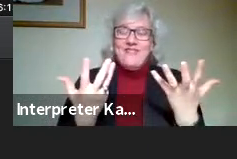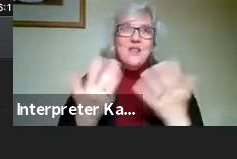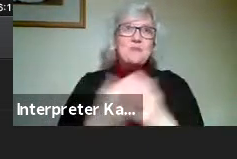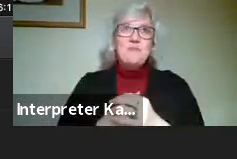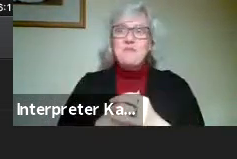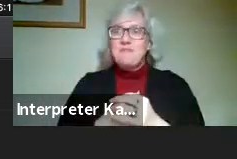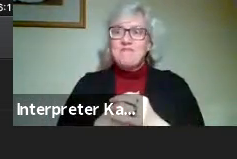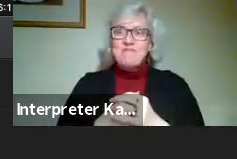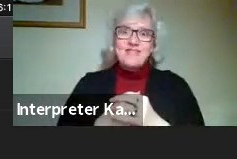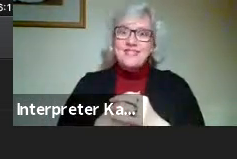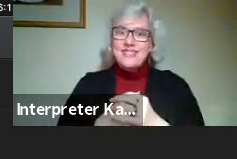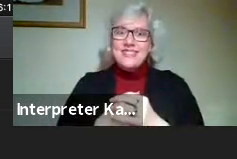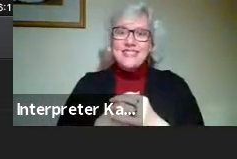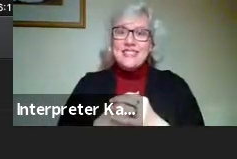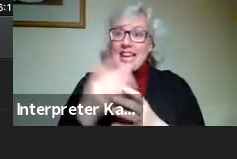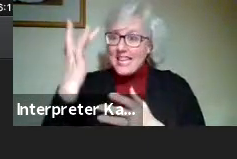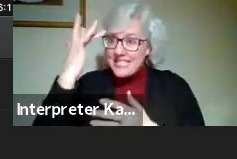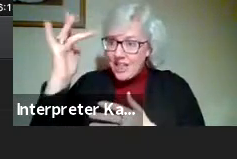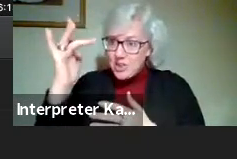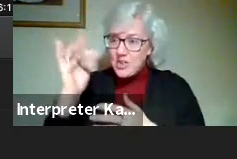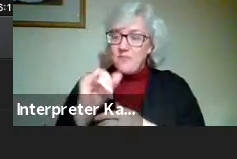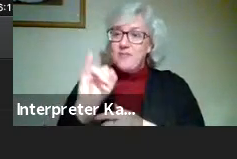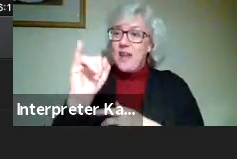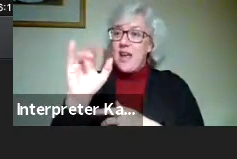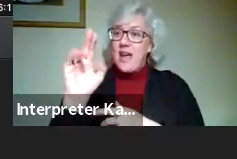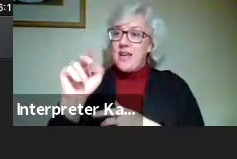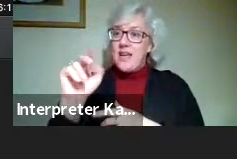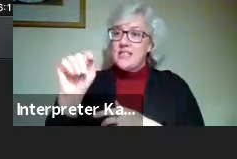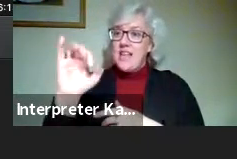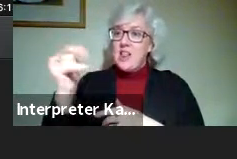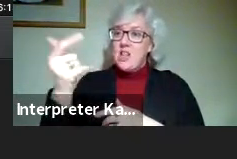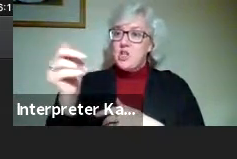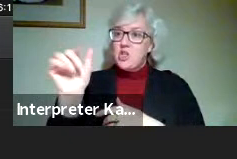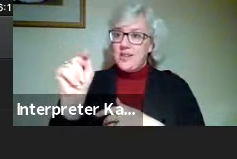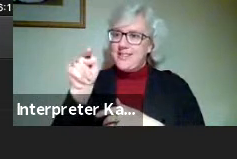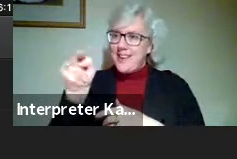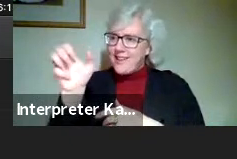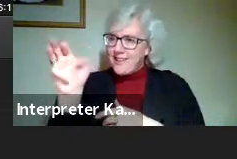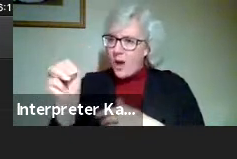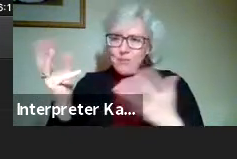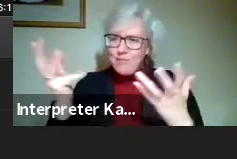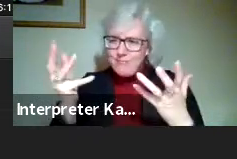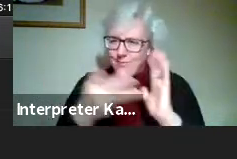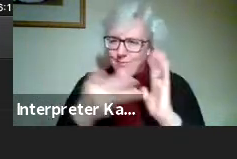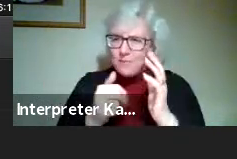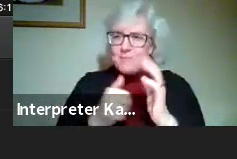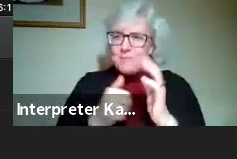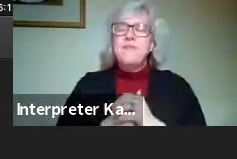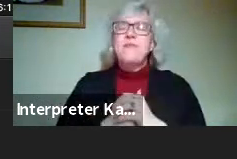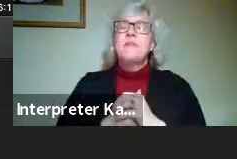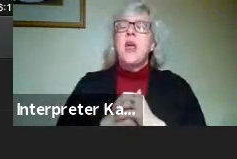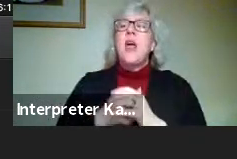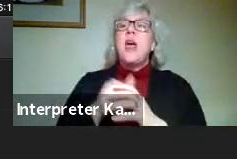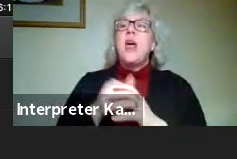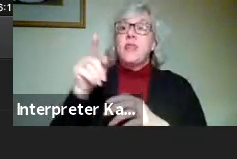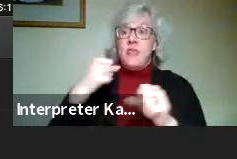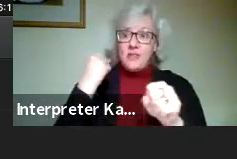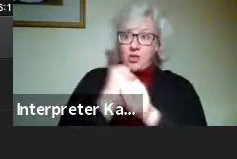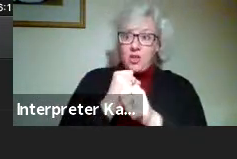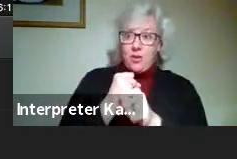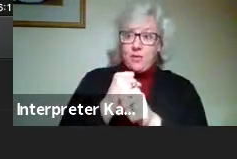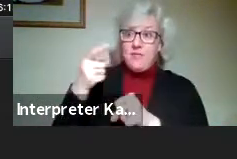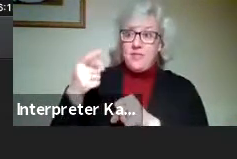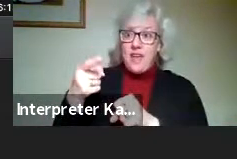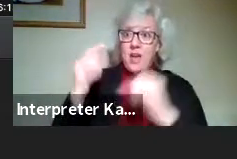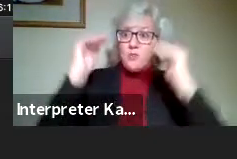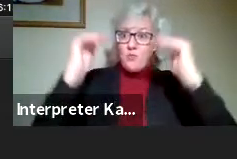So intelligent.com is a, this year they ranked